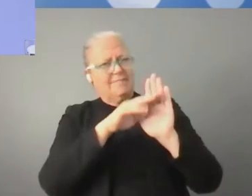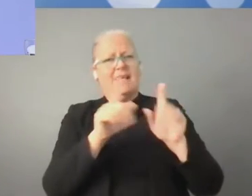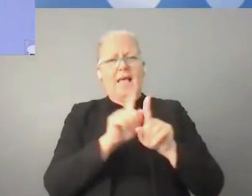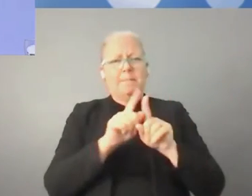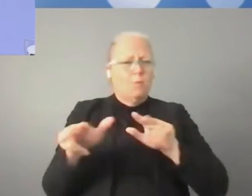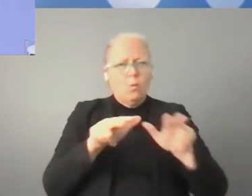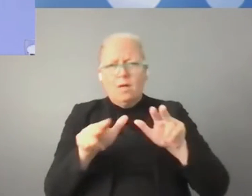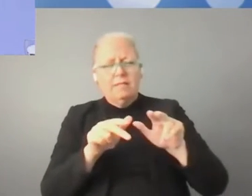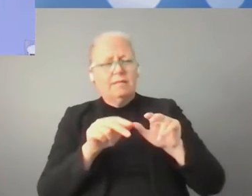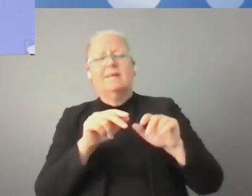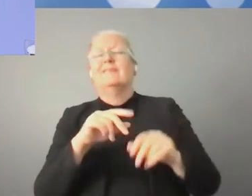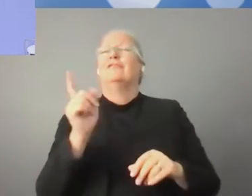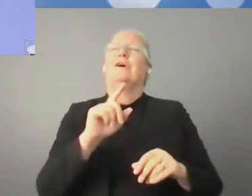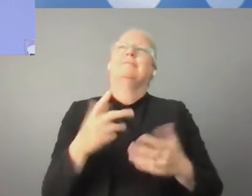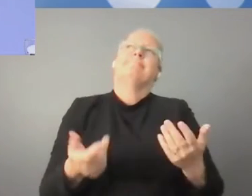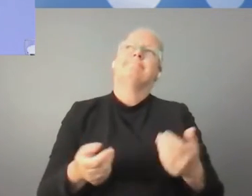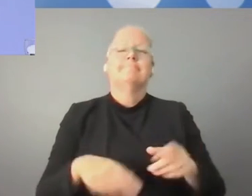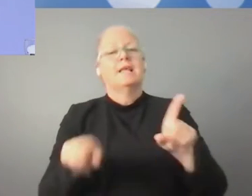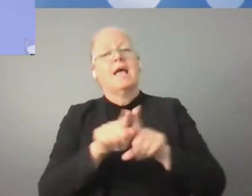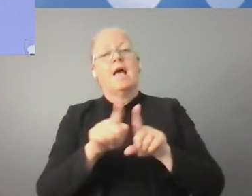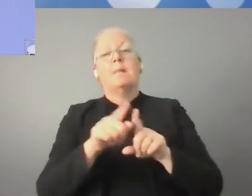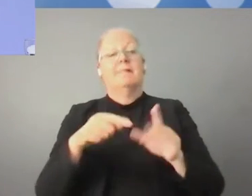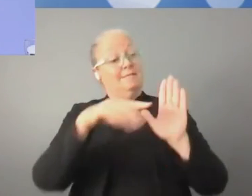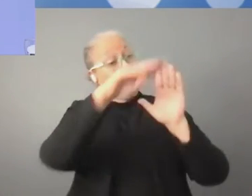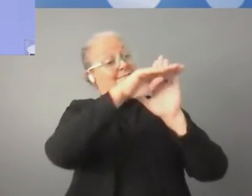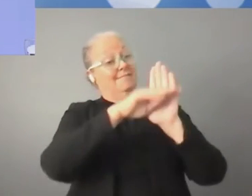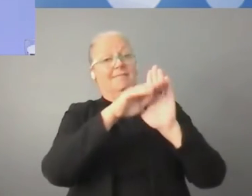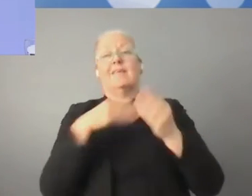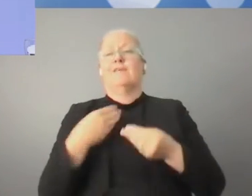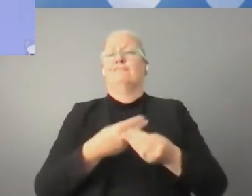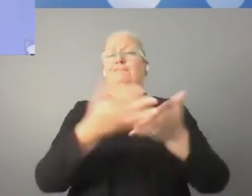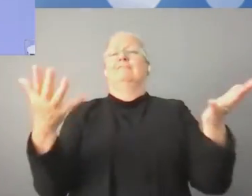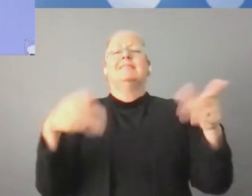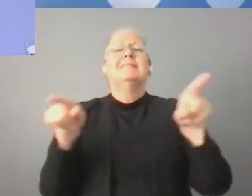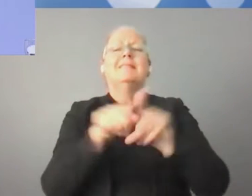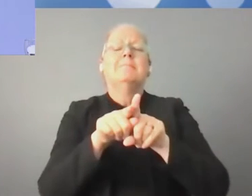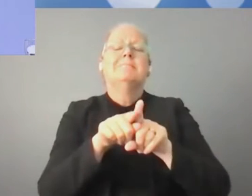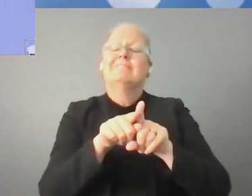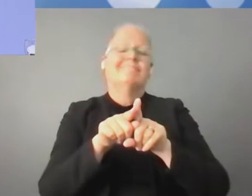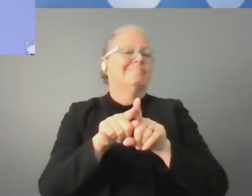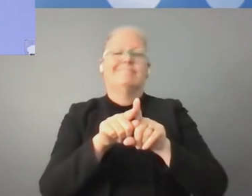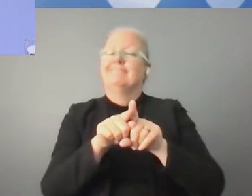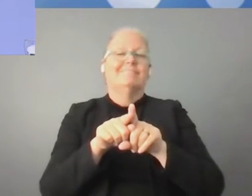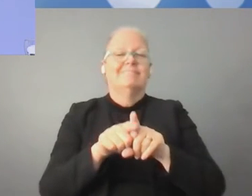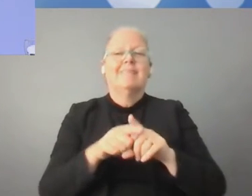blanket approach. And there are different levels. Some